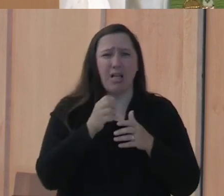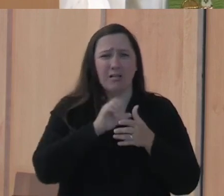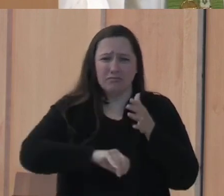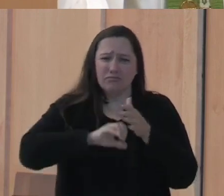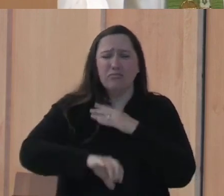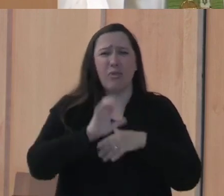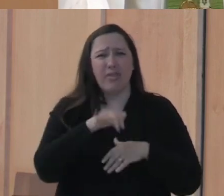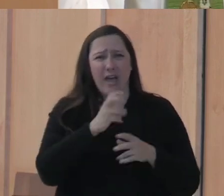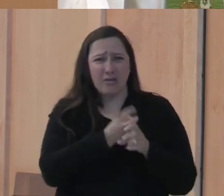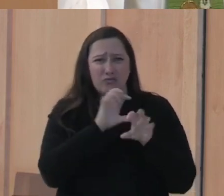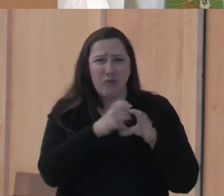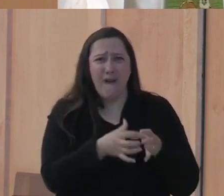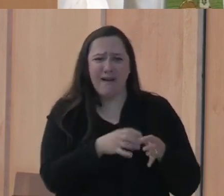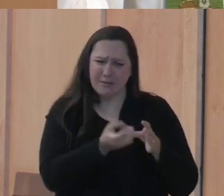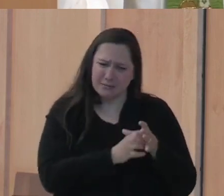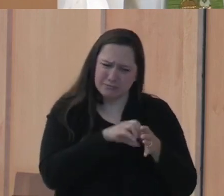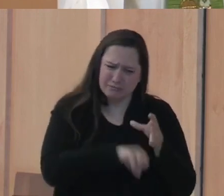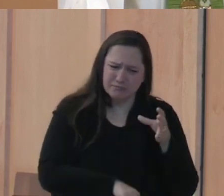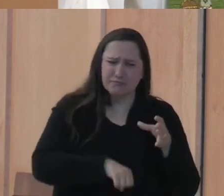Yeah I do.